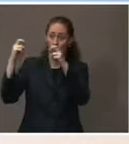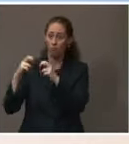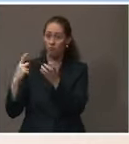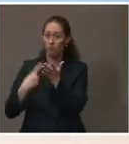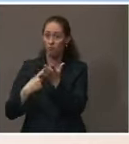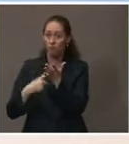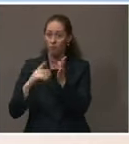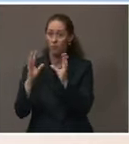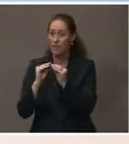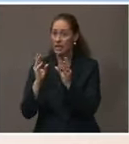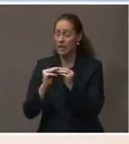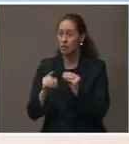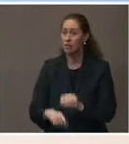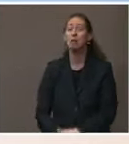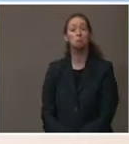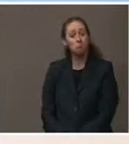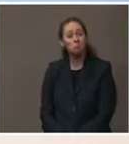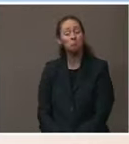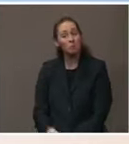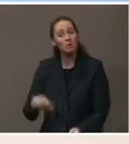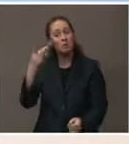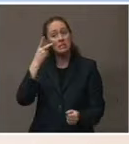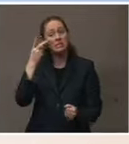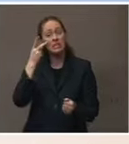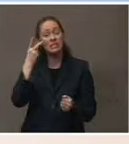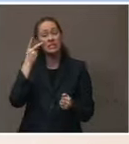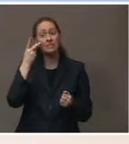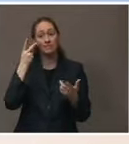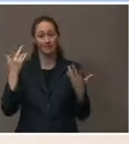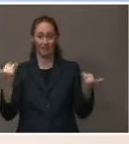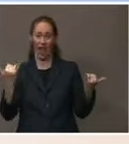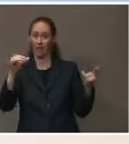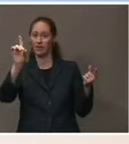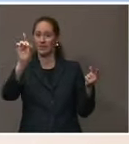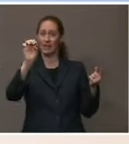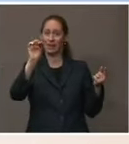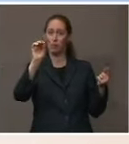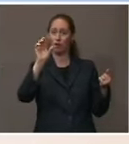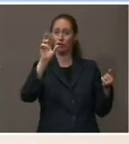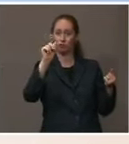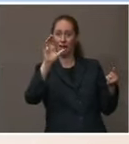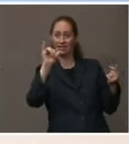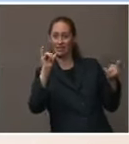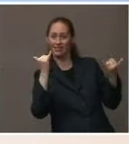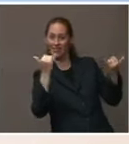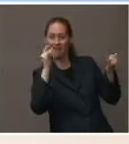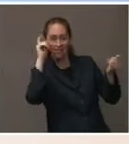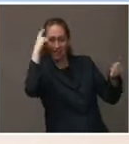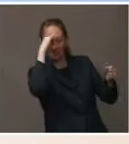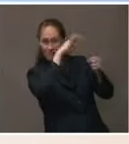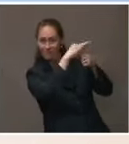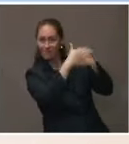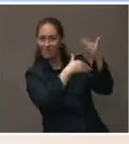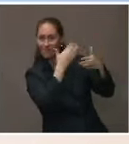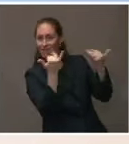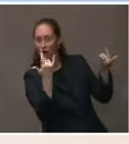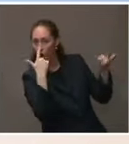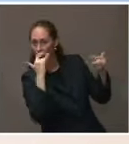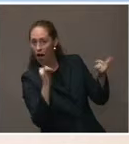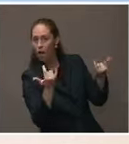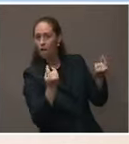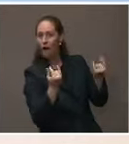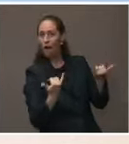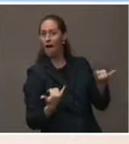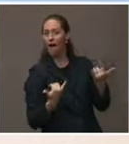Democracy in Action happening here, we assess what the right next step is. And as I noted yesterday, the president is encouraged by the ongoing